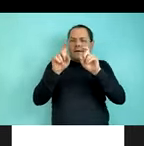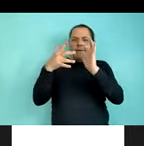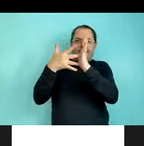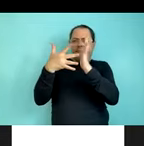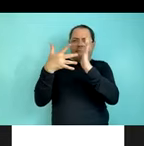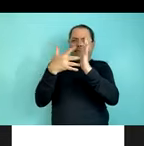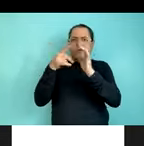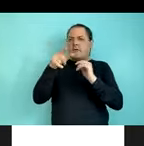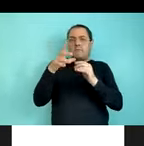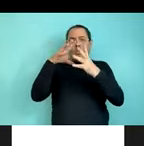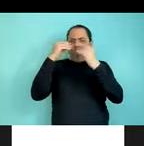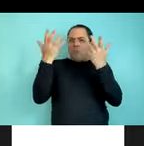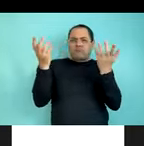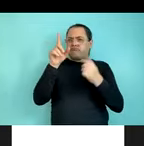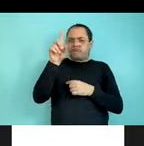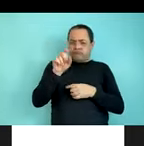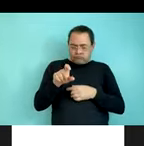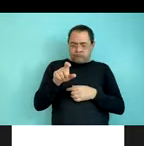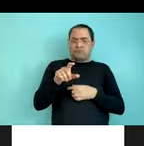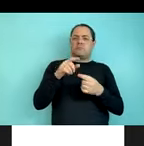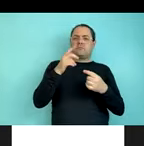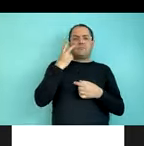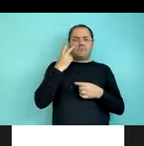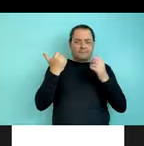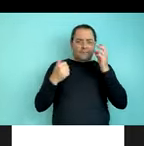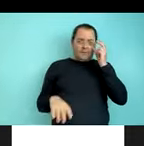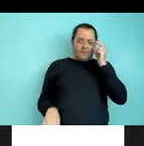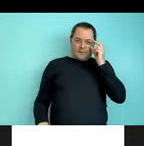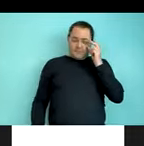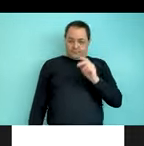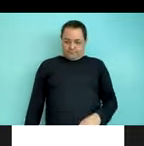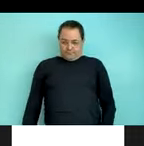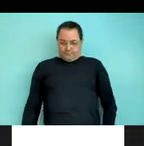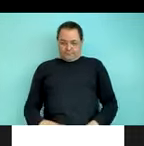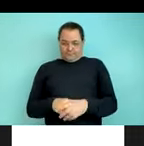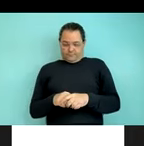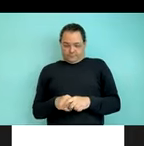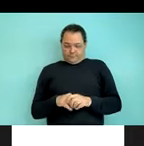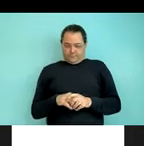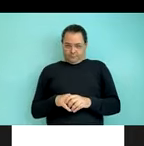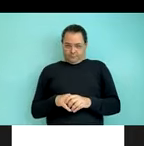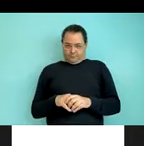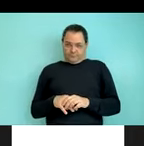to see what they had learned from that language. So let's take a look first at the structure of the training phase.